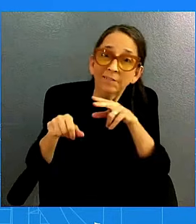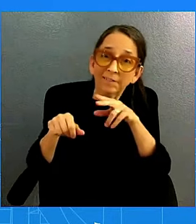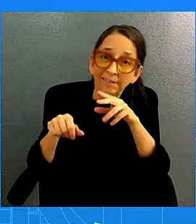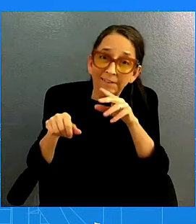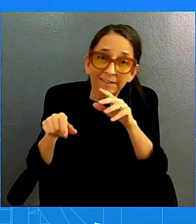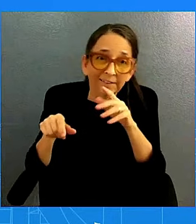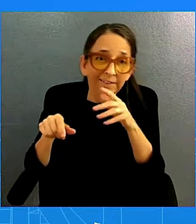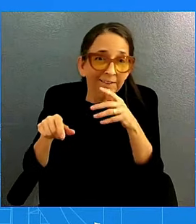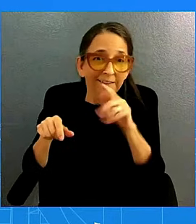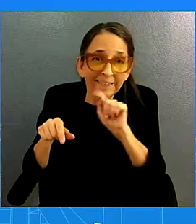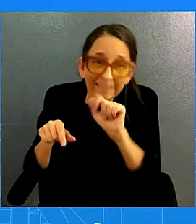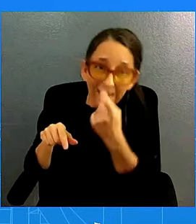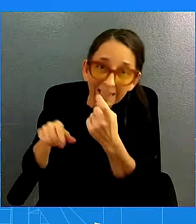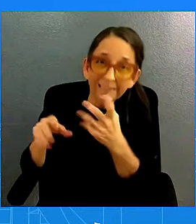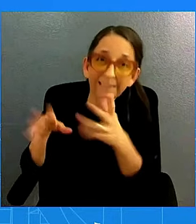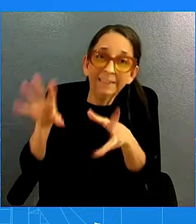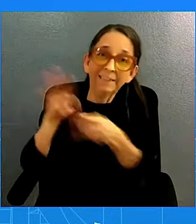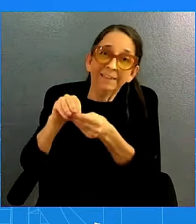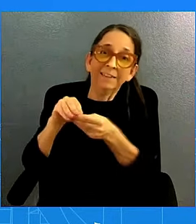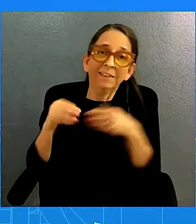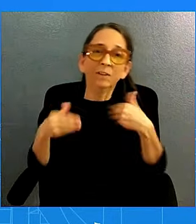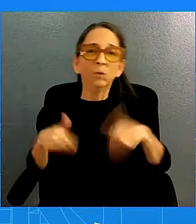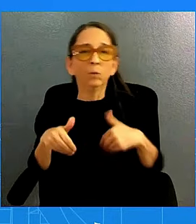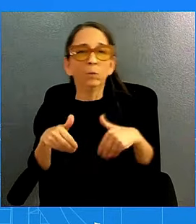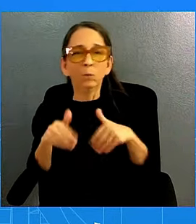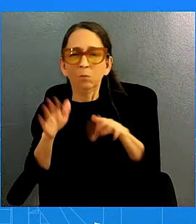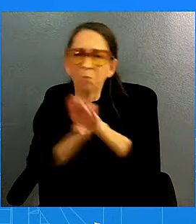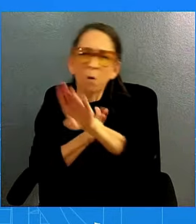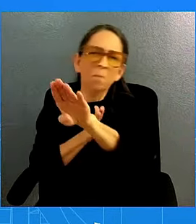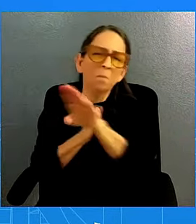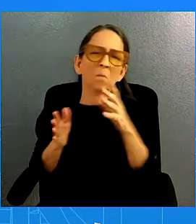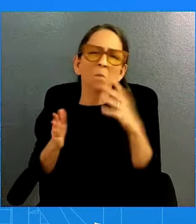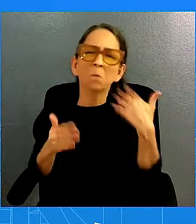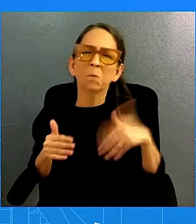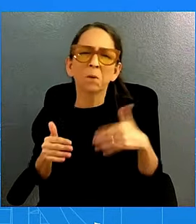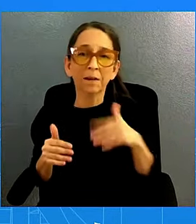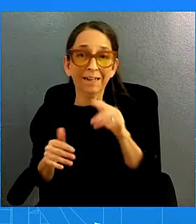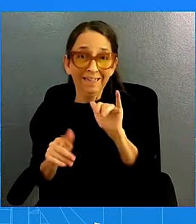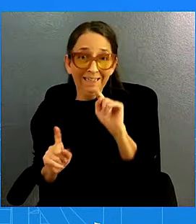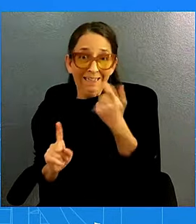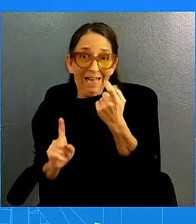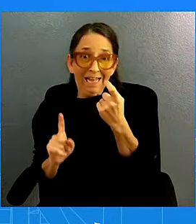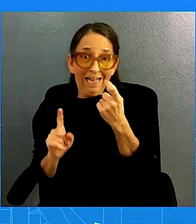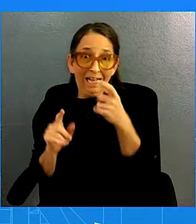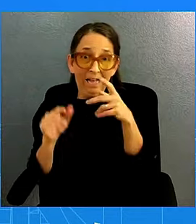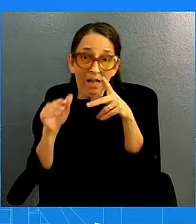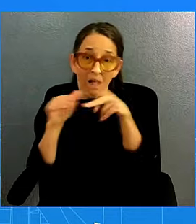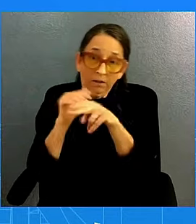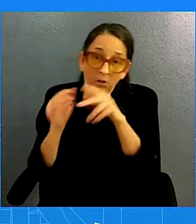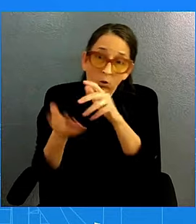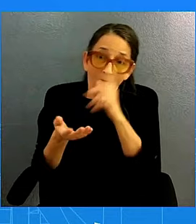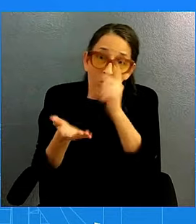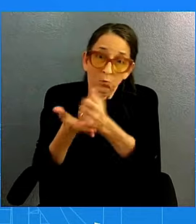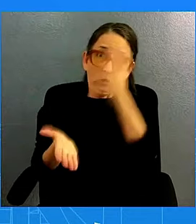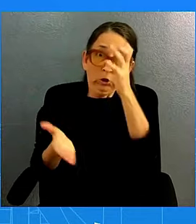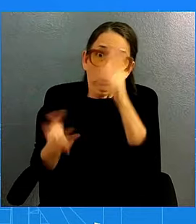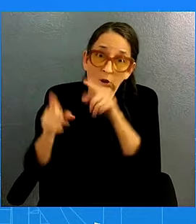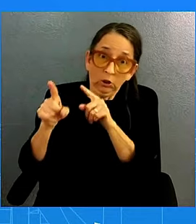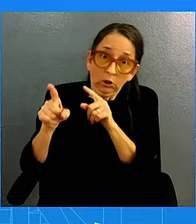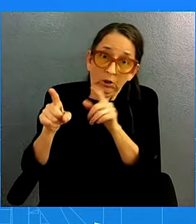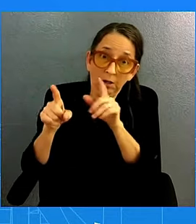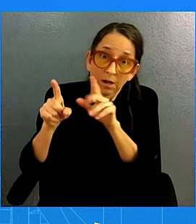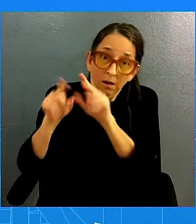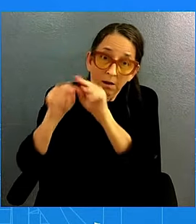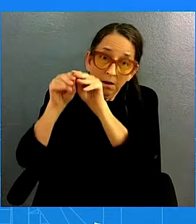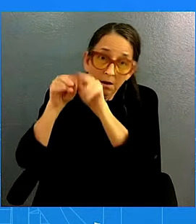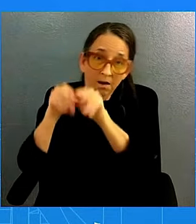with more tax cuts for the very wealthy and never seeing that actually trickle down. And so, that's what you're going to hear from this President.